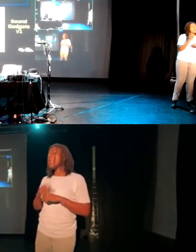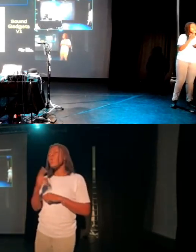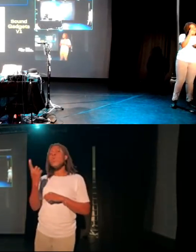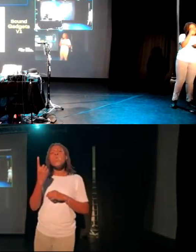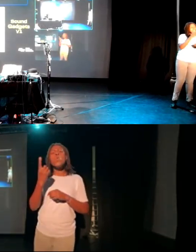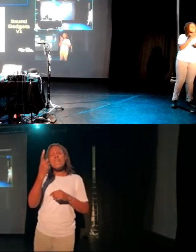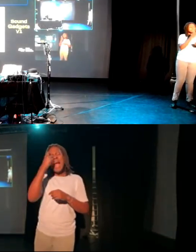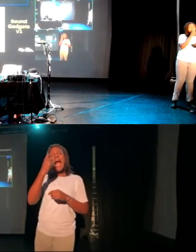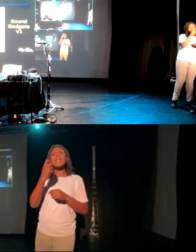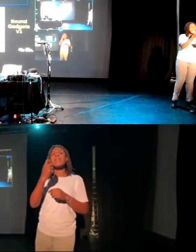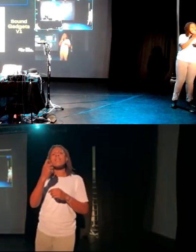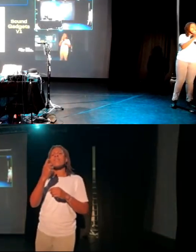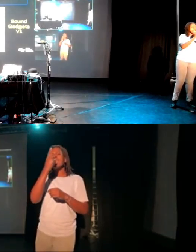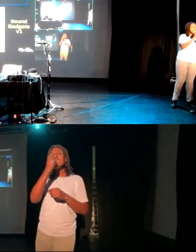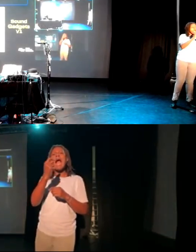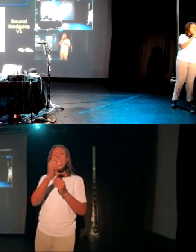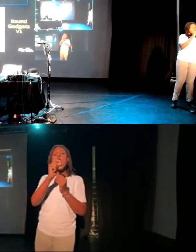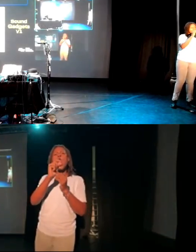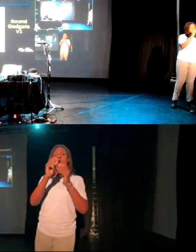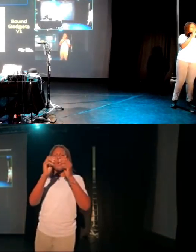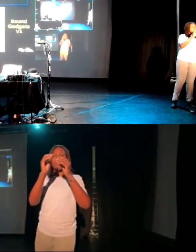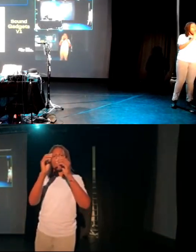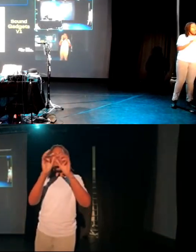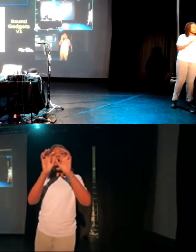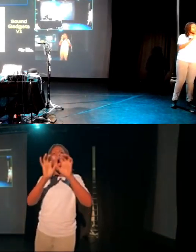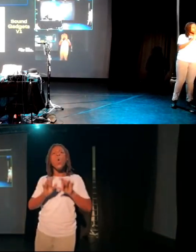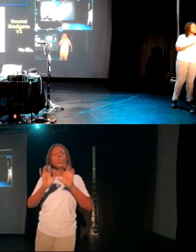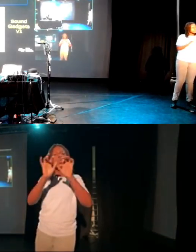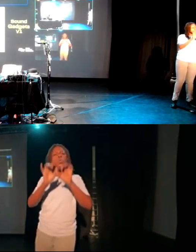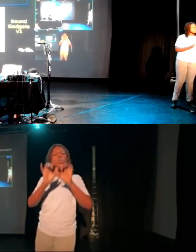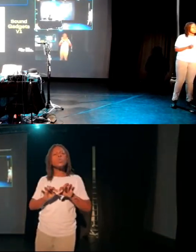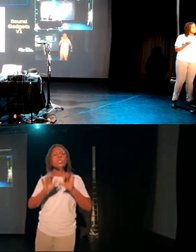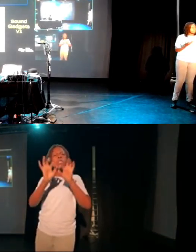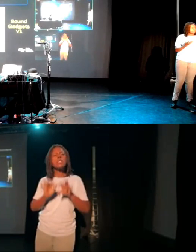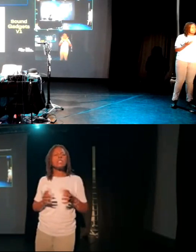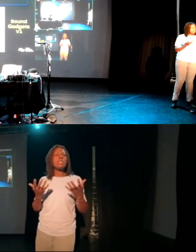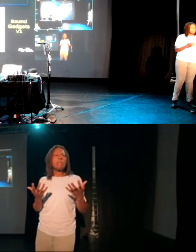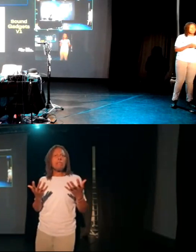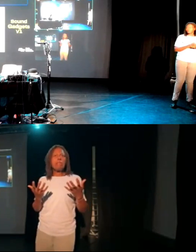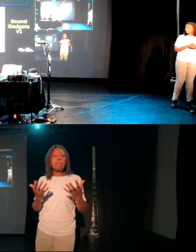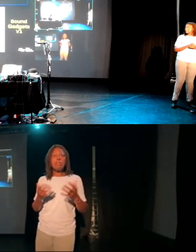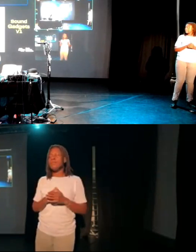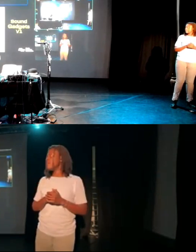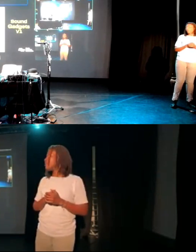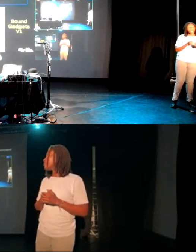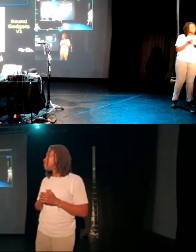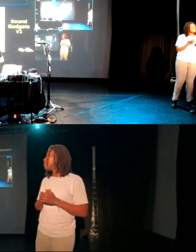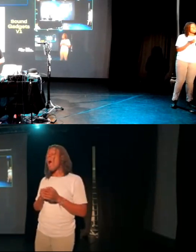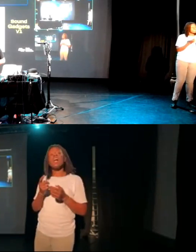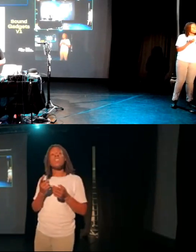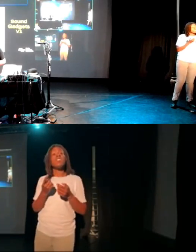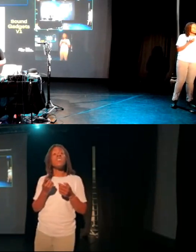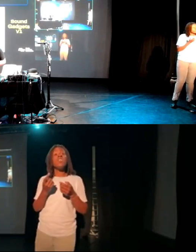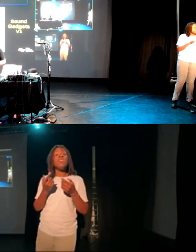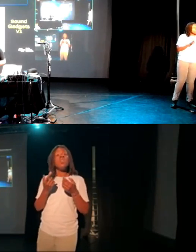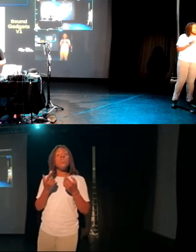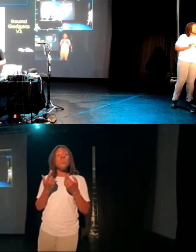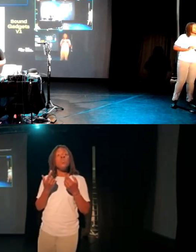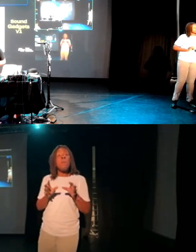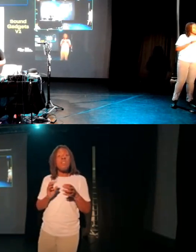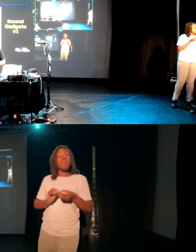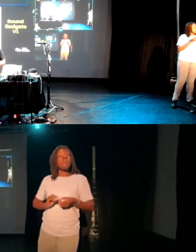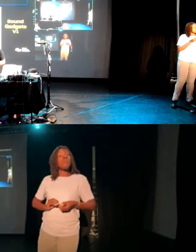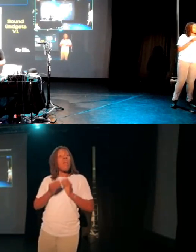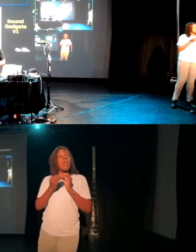were doing with coding. I knew enough to get it working about that much, but that was about as much as we worked it. We managed to do it. Now it's not going to go on.